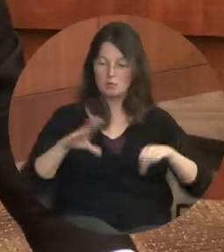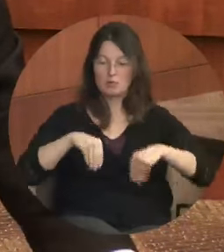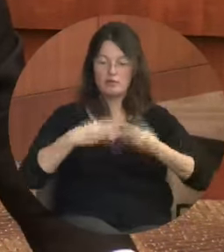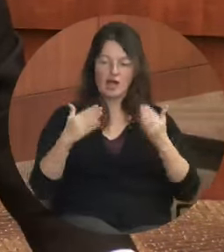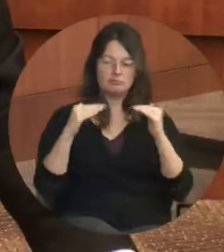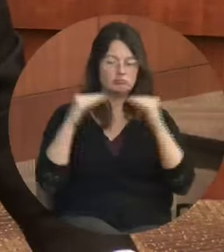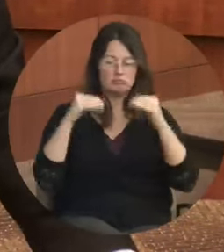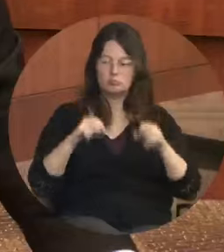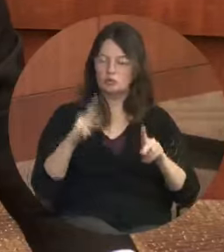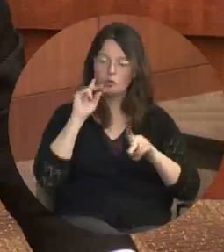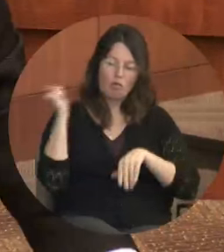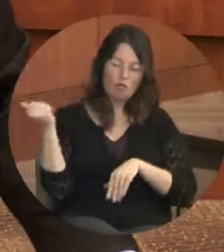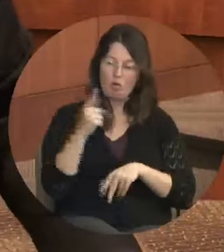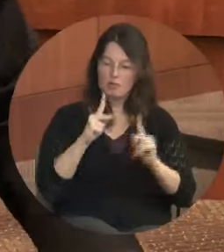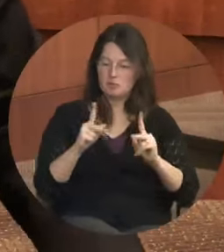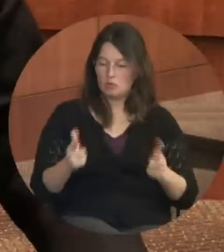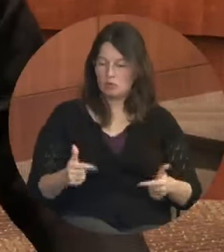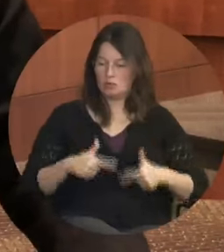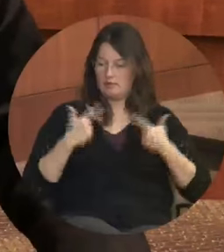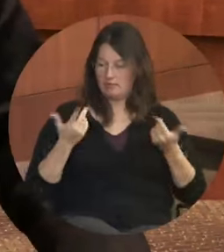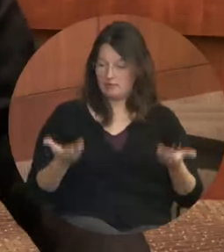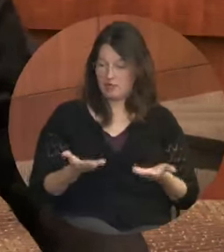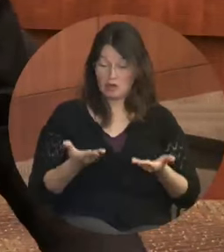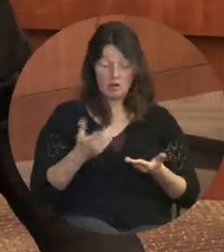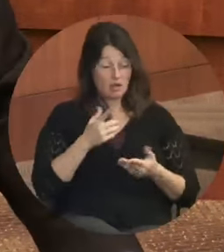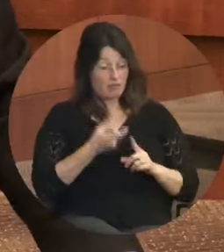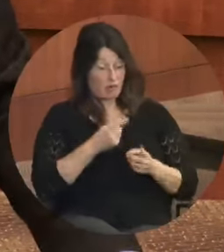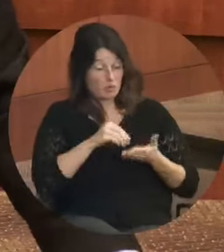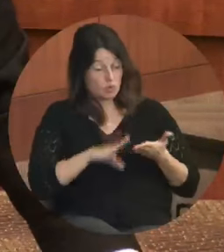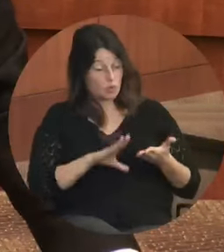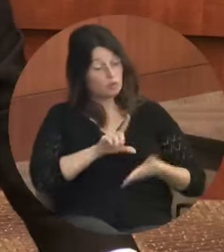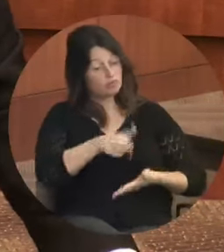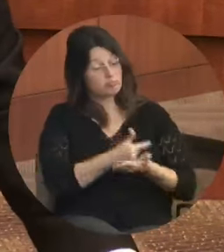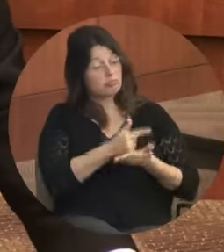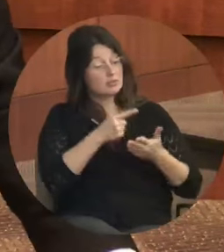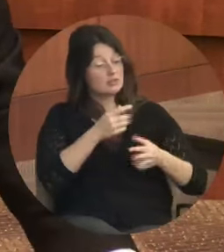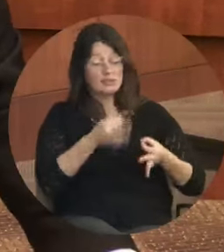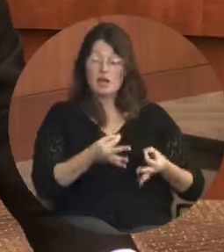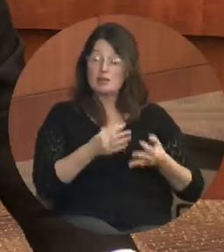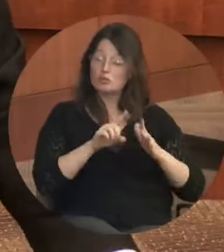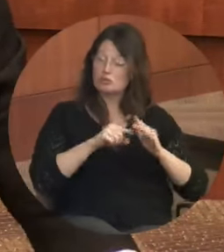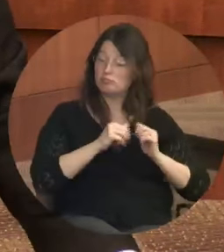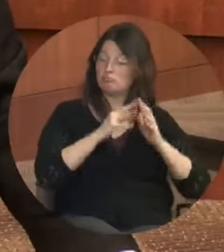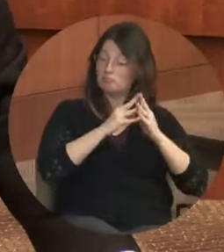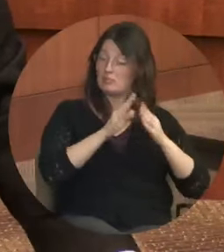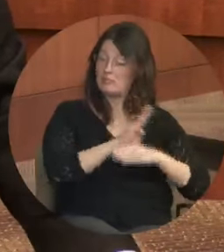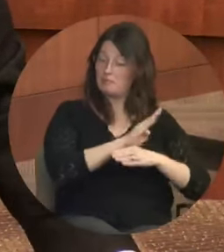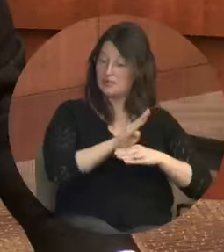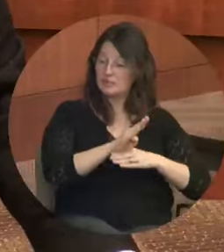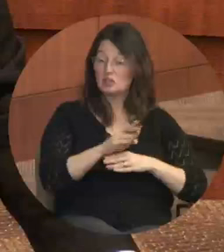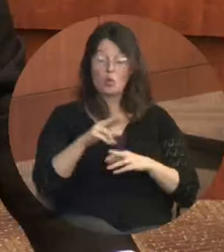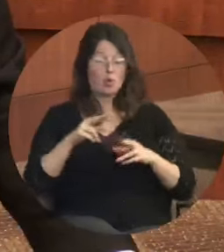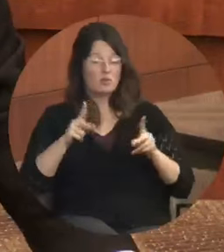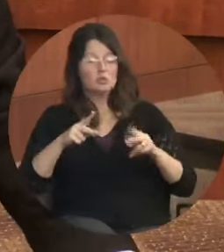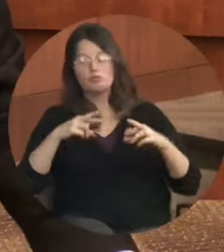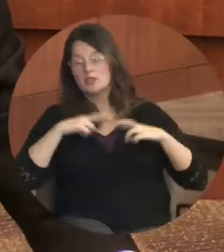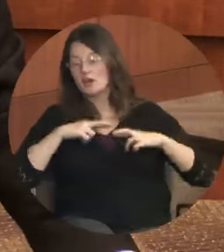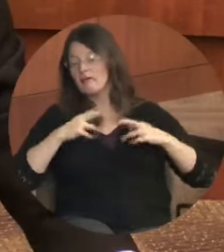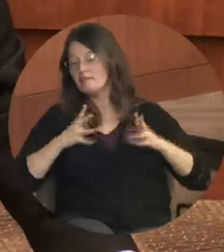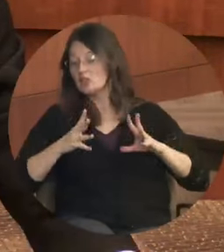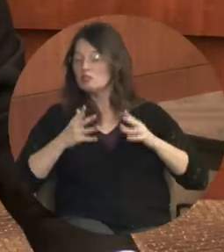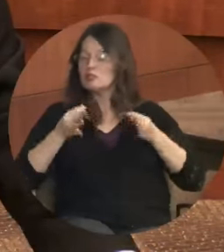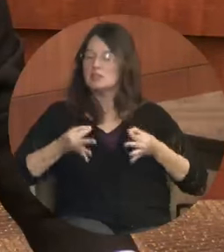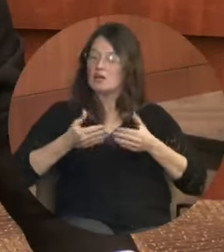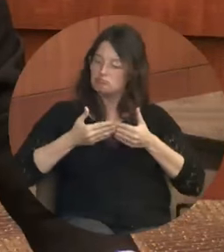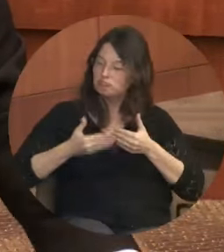From the student who graduates and decides to start a business, to the retiree who's decided to spend the remaining years